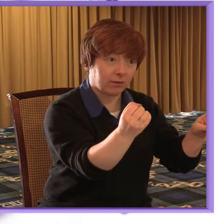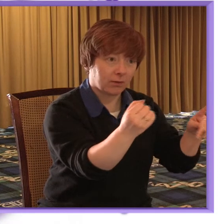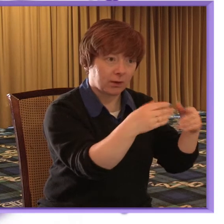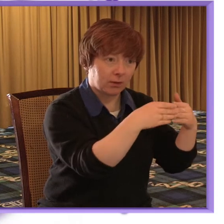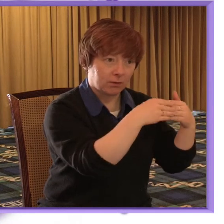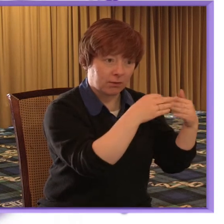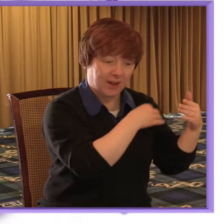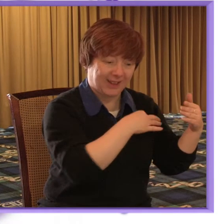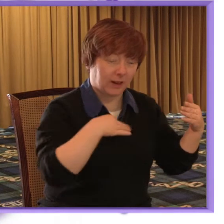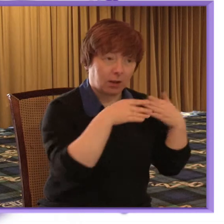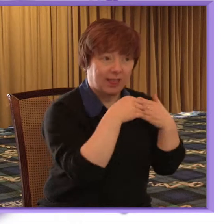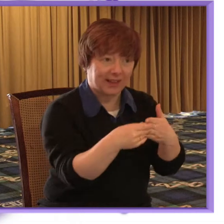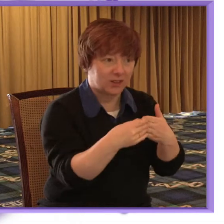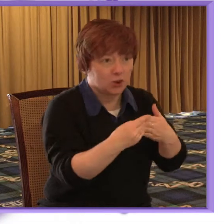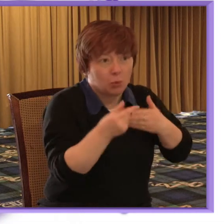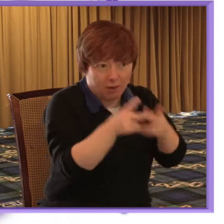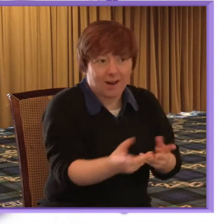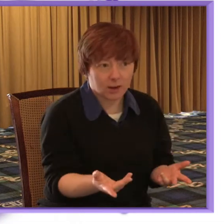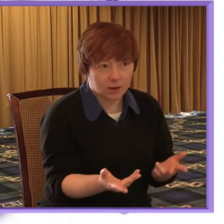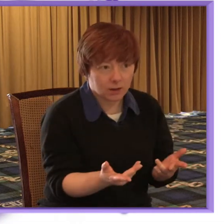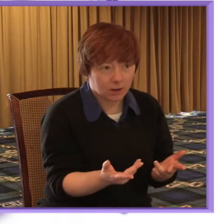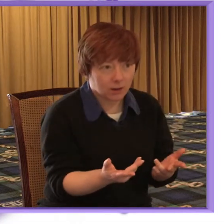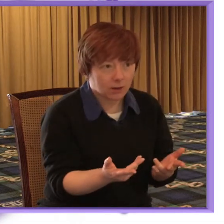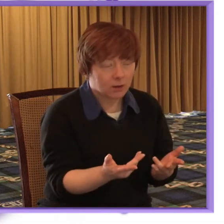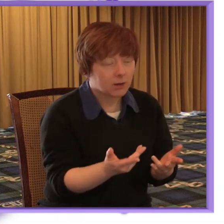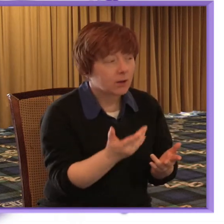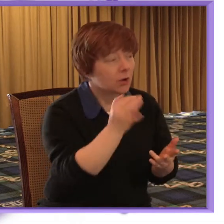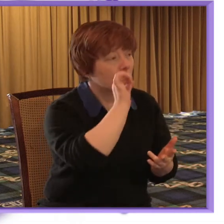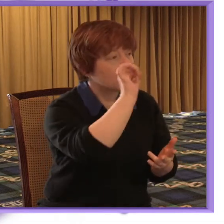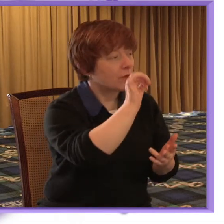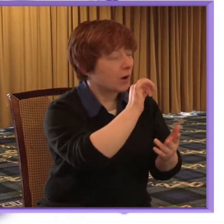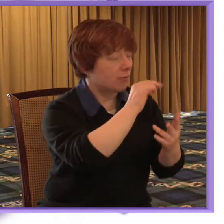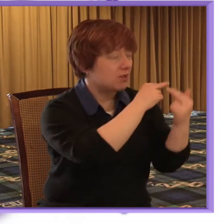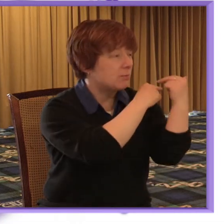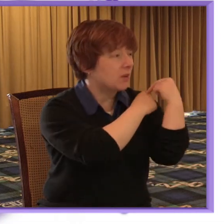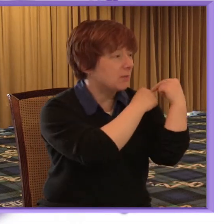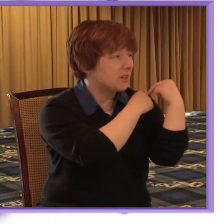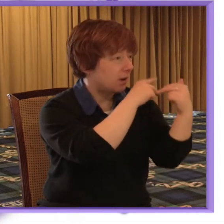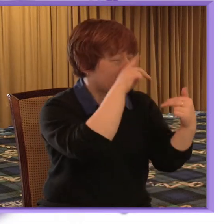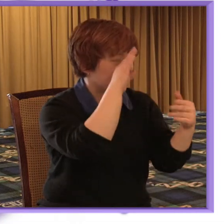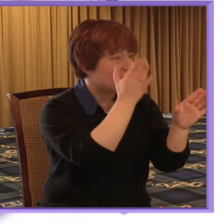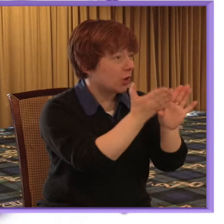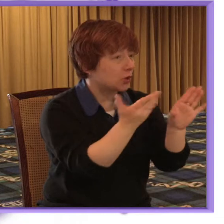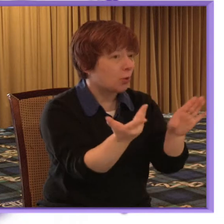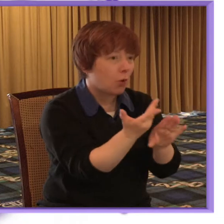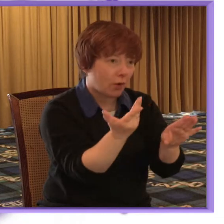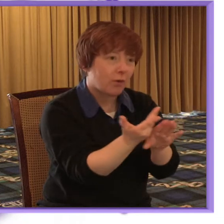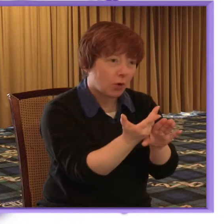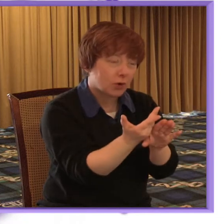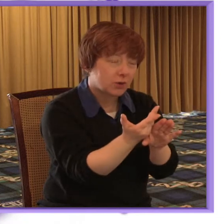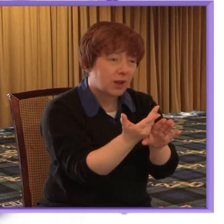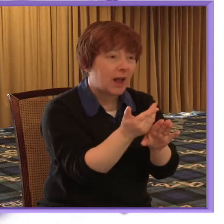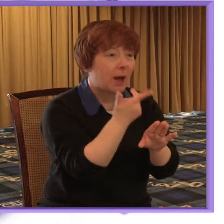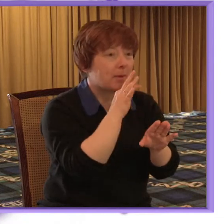capacity and we have a responsibility around the psychological workforce and what we do and help to equip people coming through the